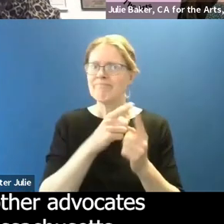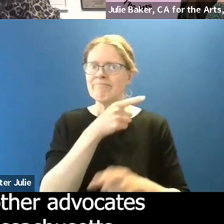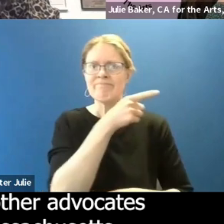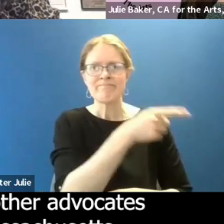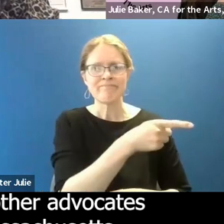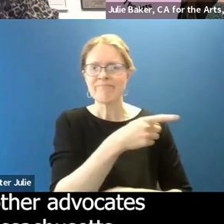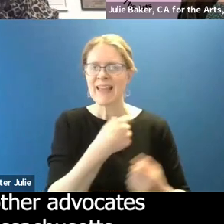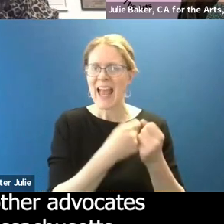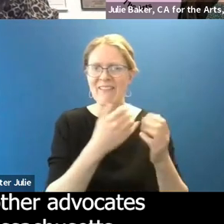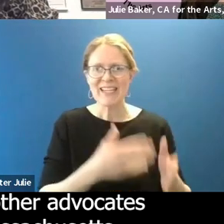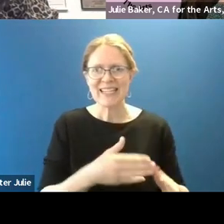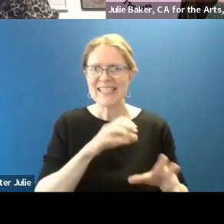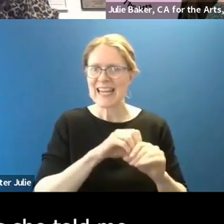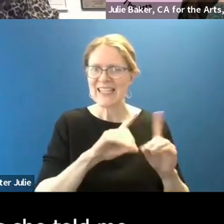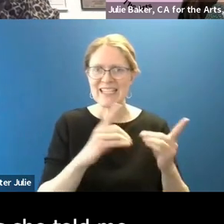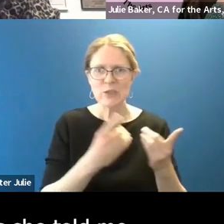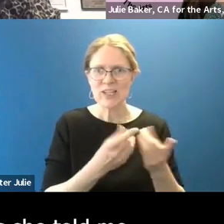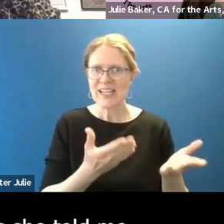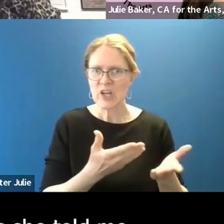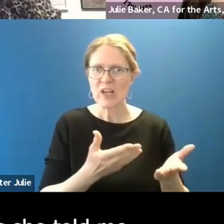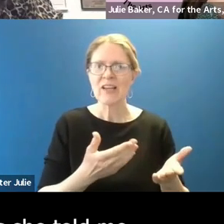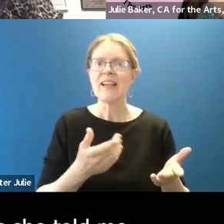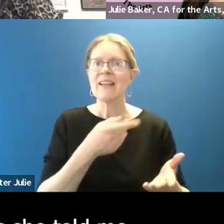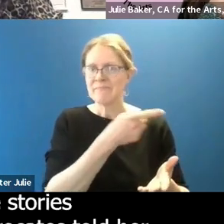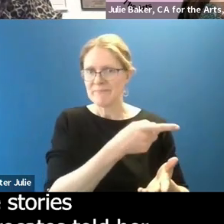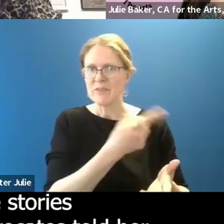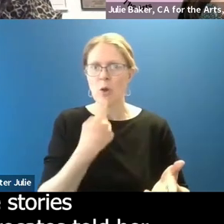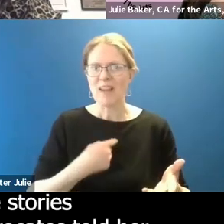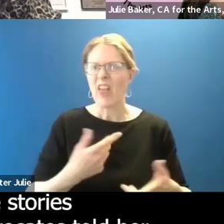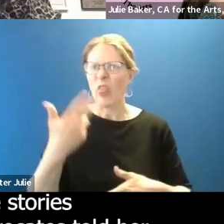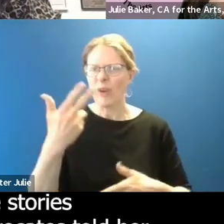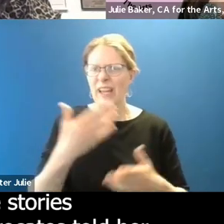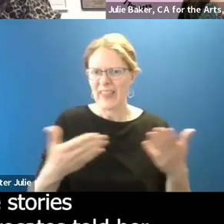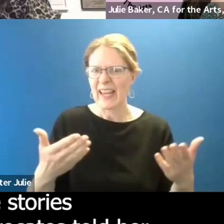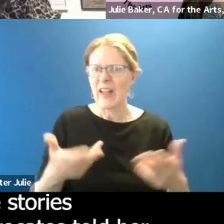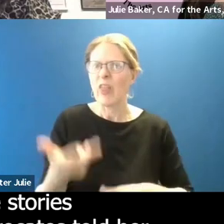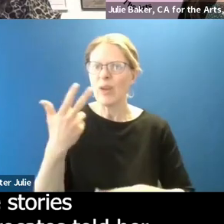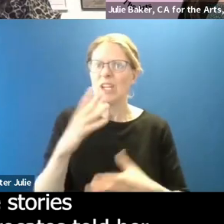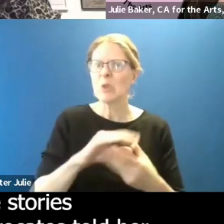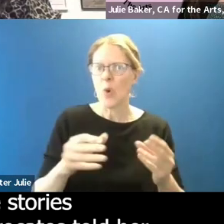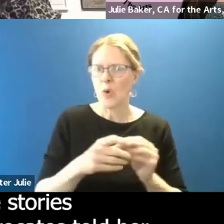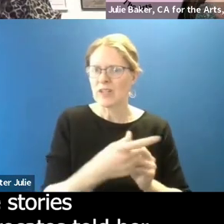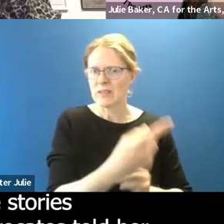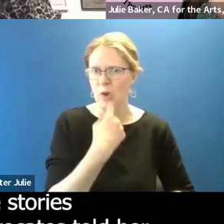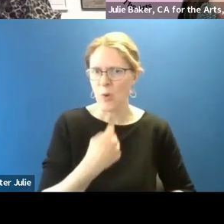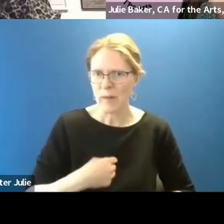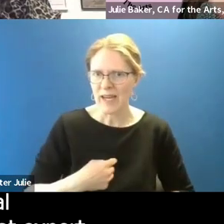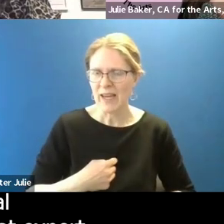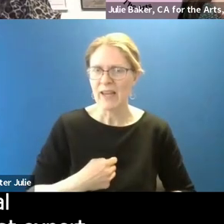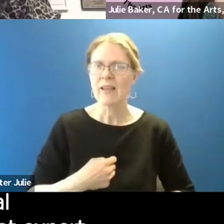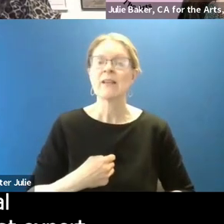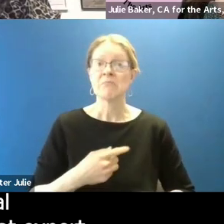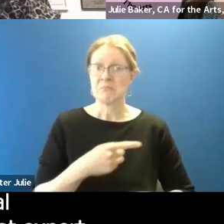advocates in your district from Massachusetts. Here are the three things she told me. Here are the three stories she told me that those advocates told her.